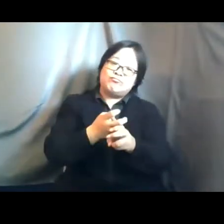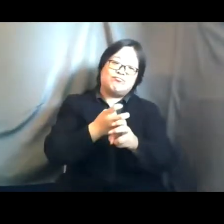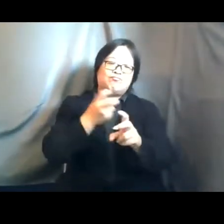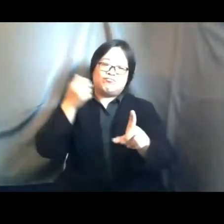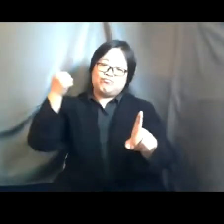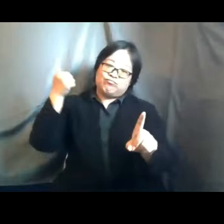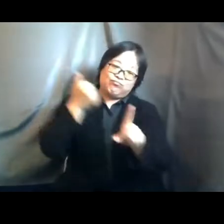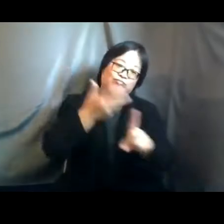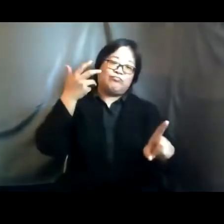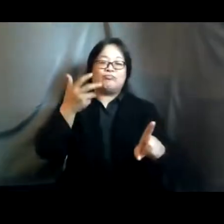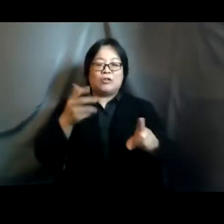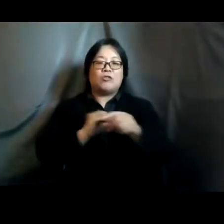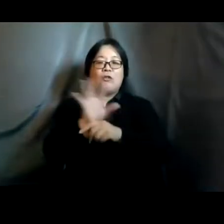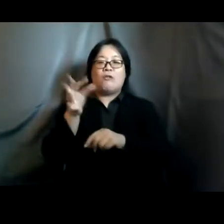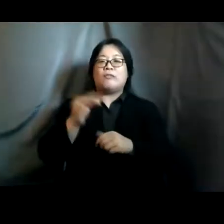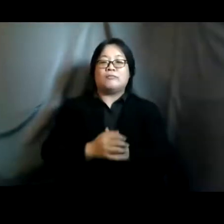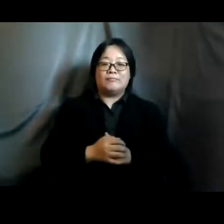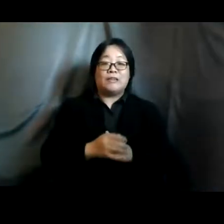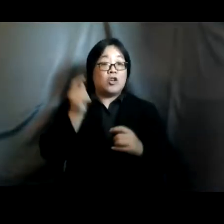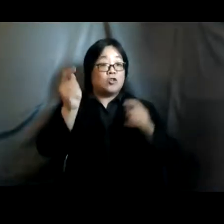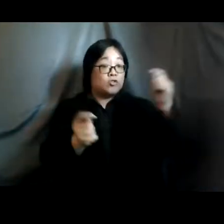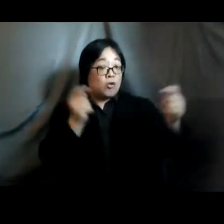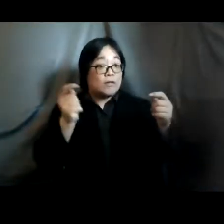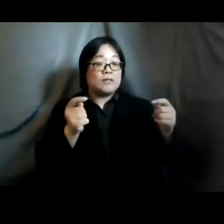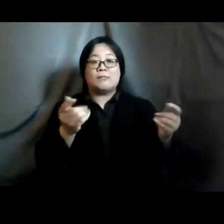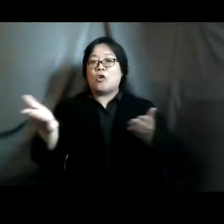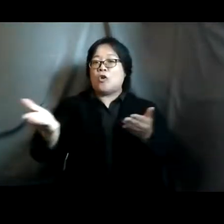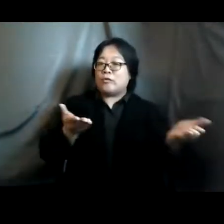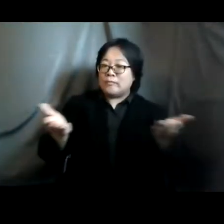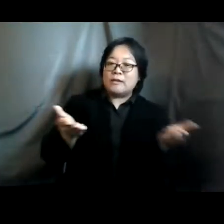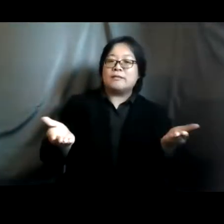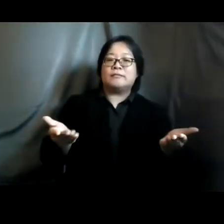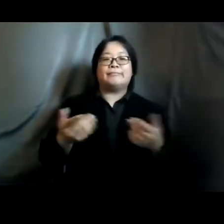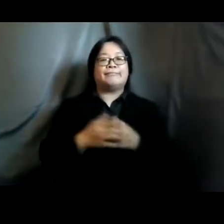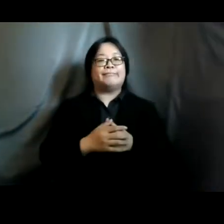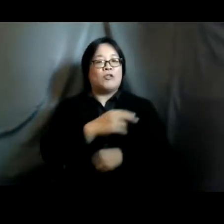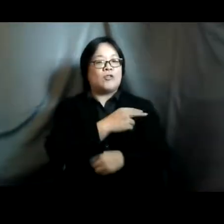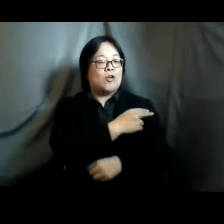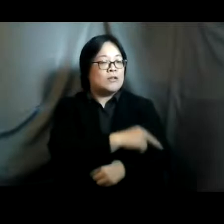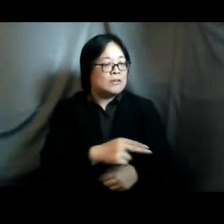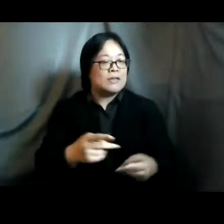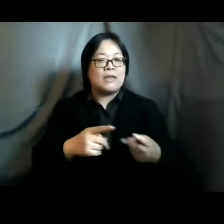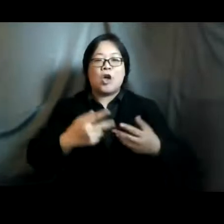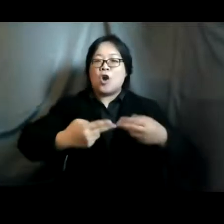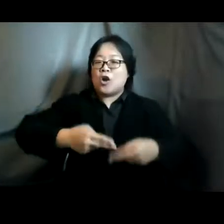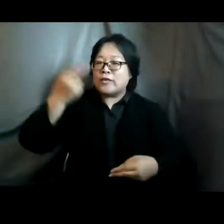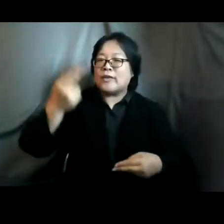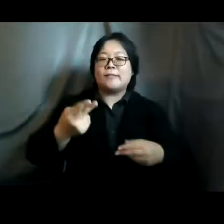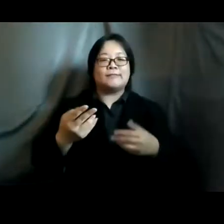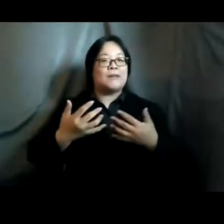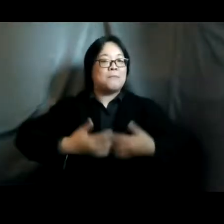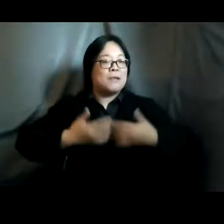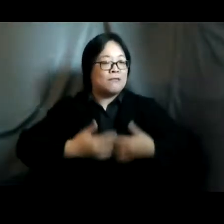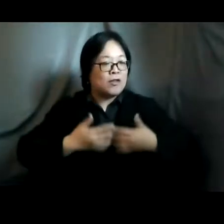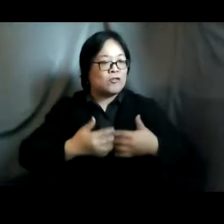pandemic the tourism and hospitality industry uh retail handicraft manufacturing and the most common most